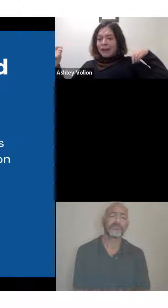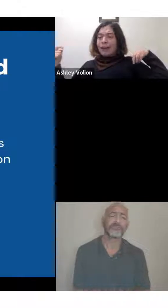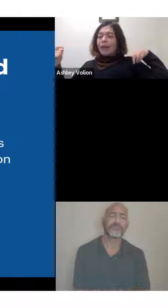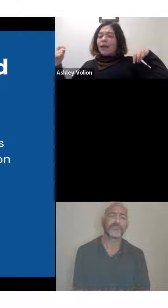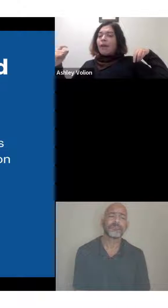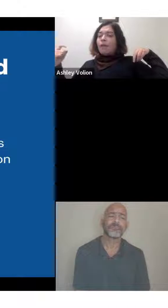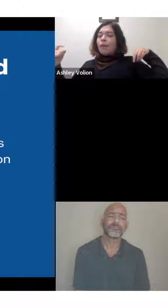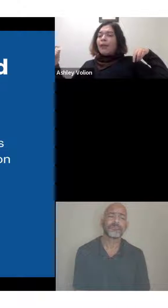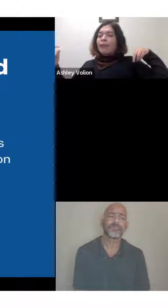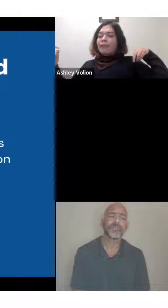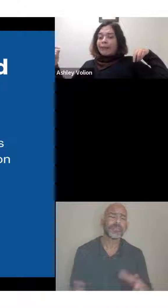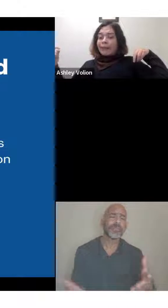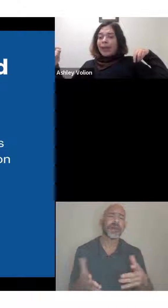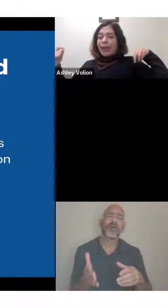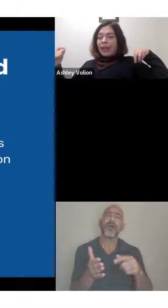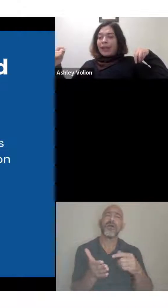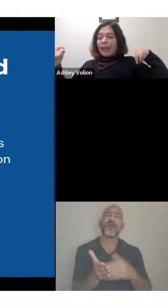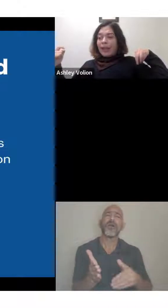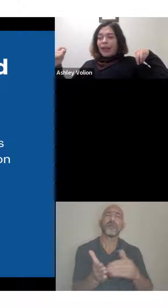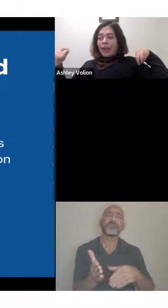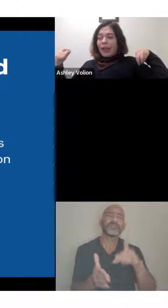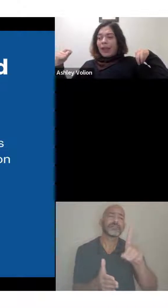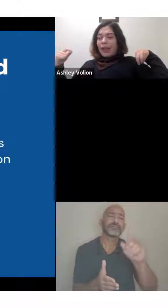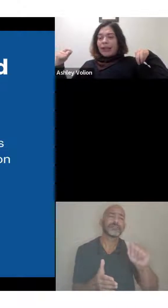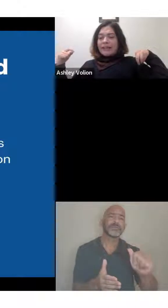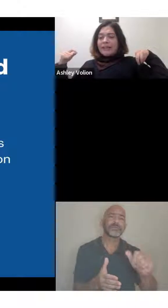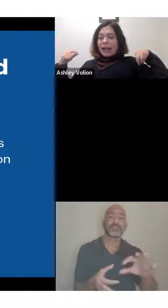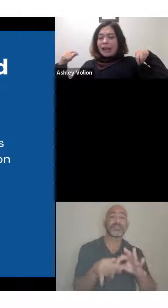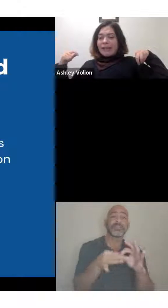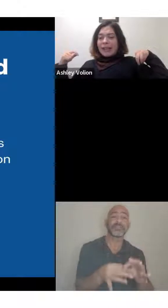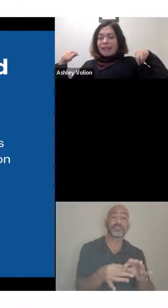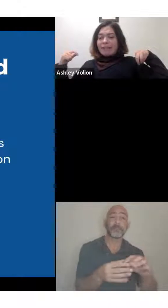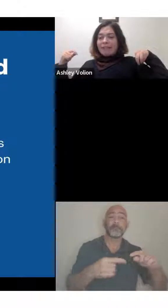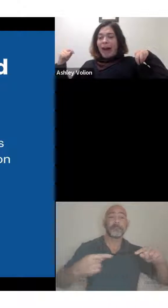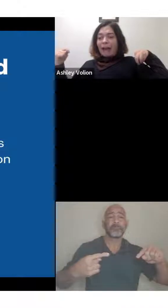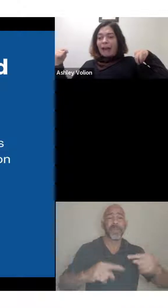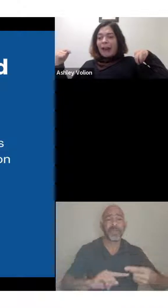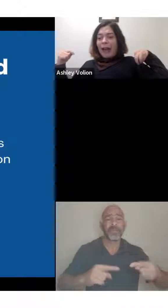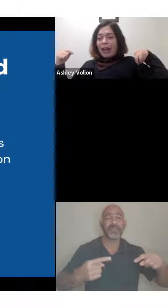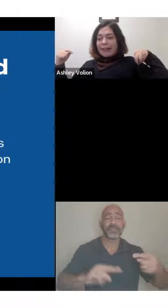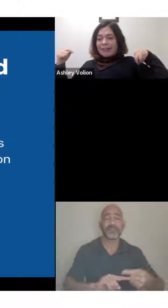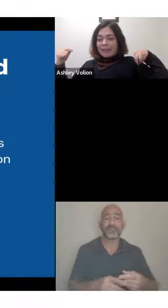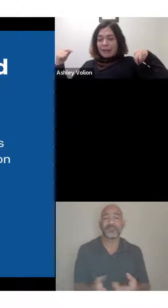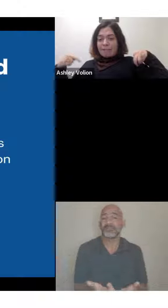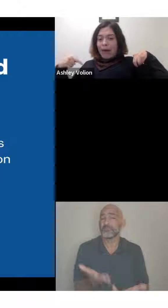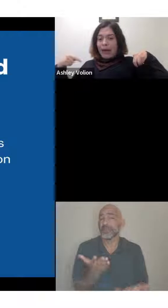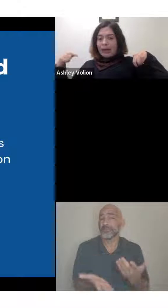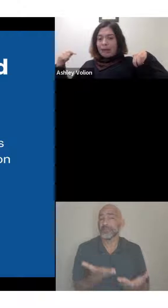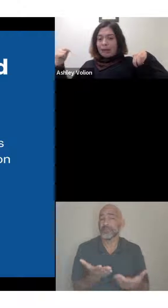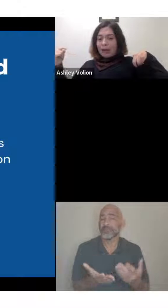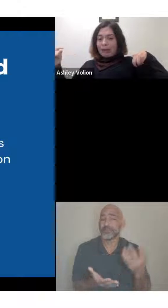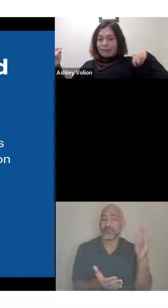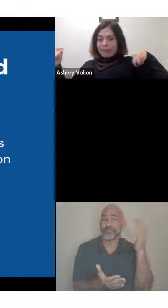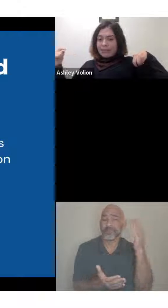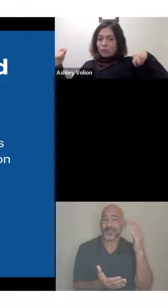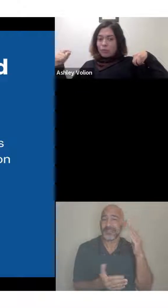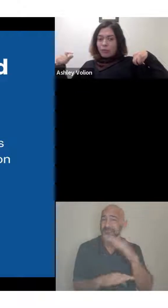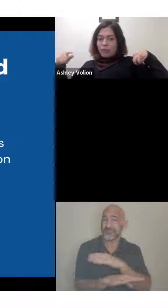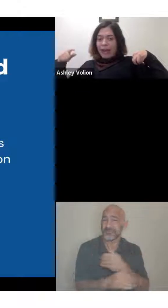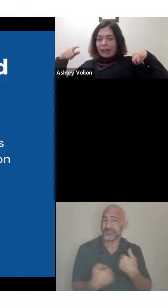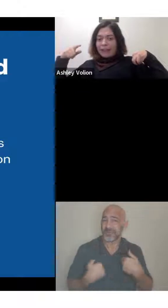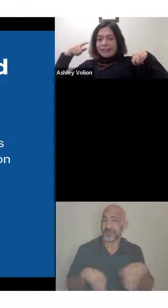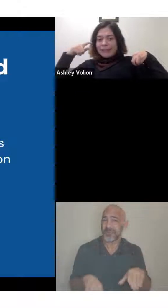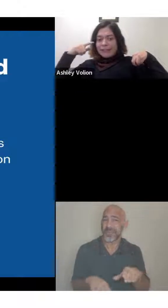disability. Like you do, and it's just as valid as mine or others.